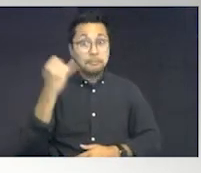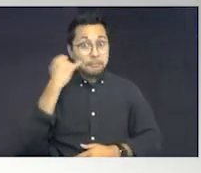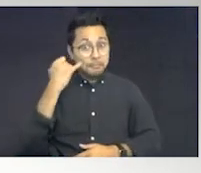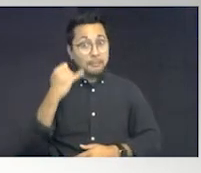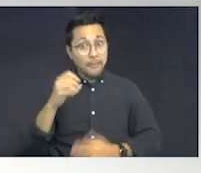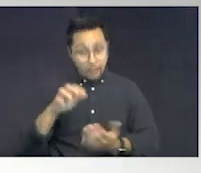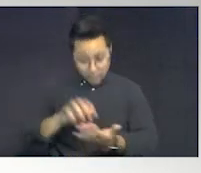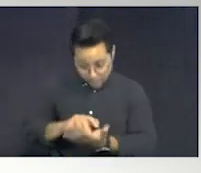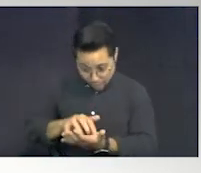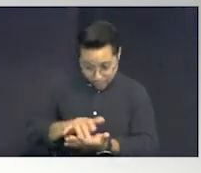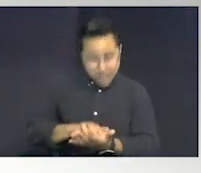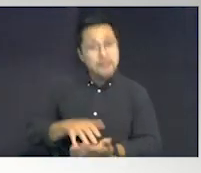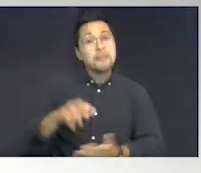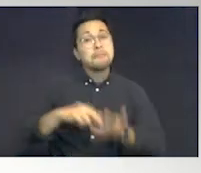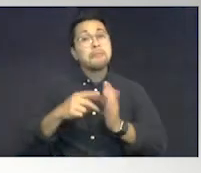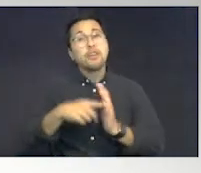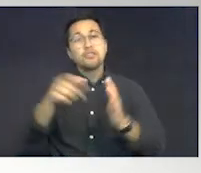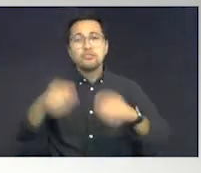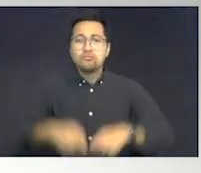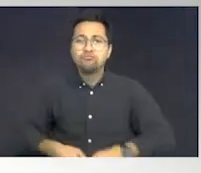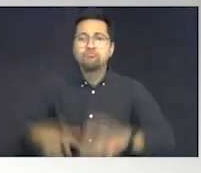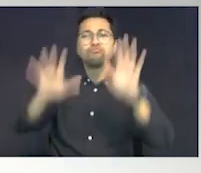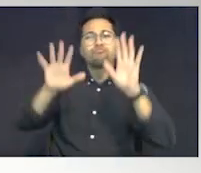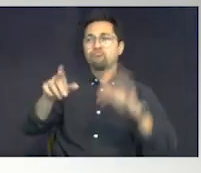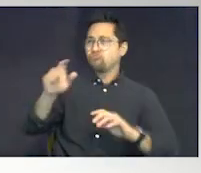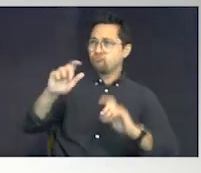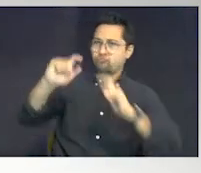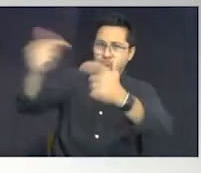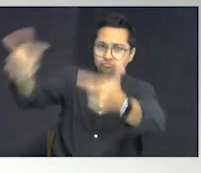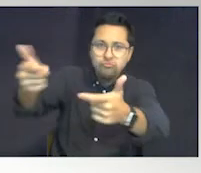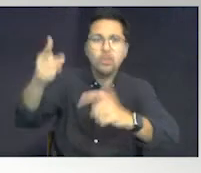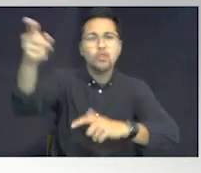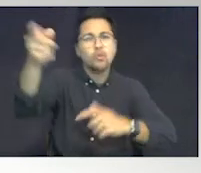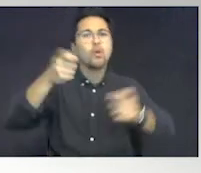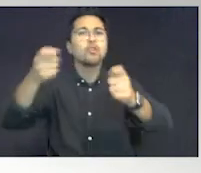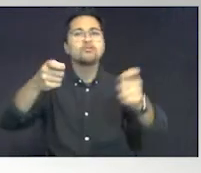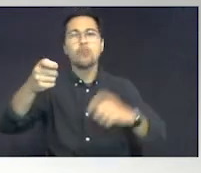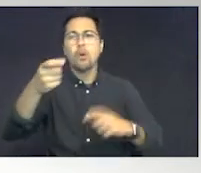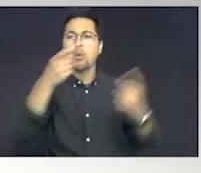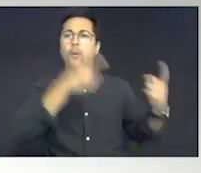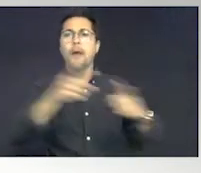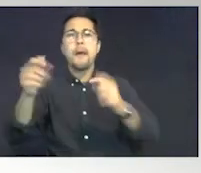you have said, you are now in control of what happens to my child.